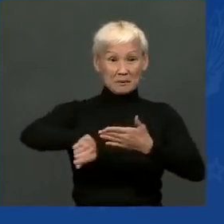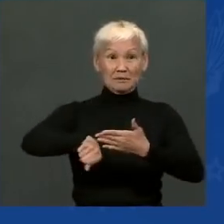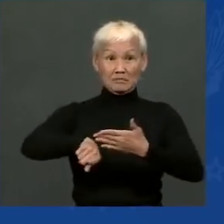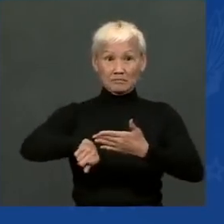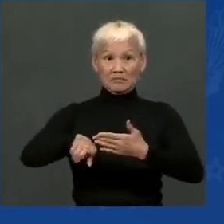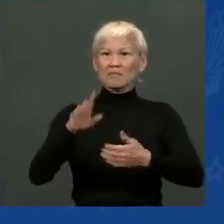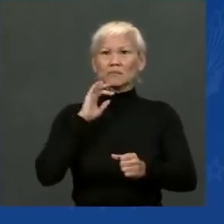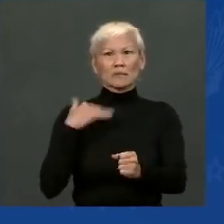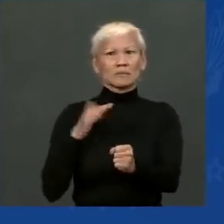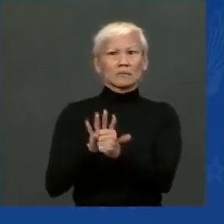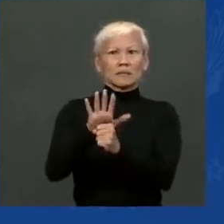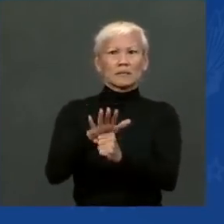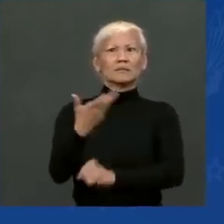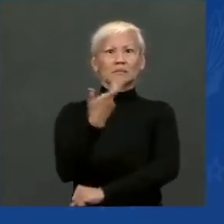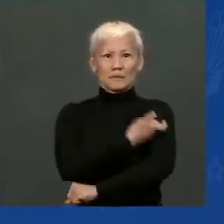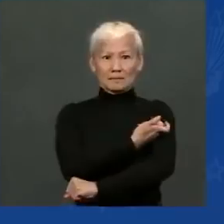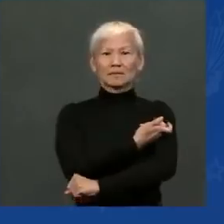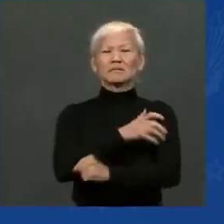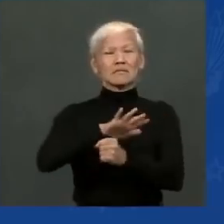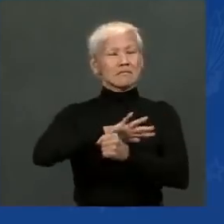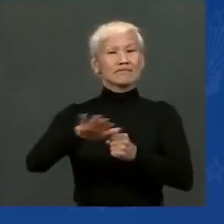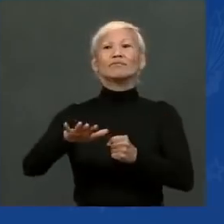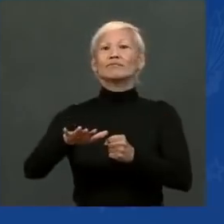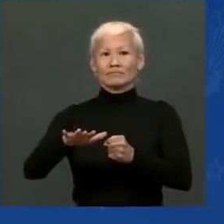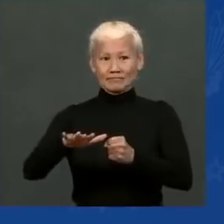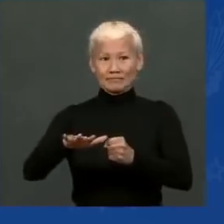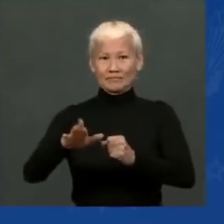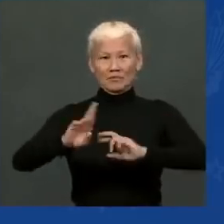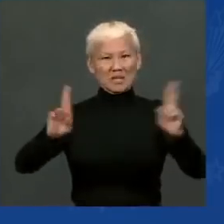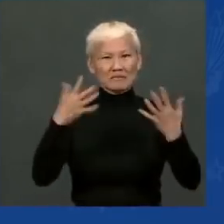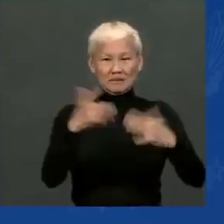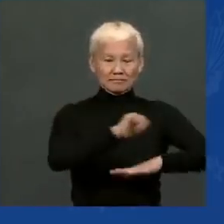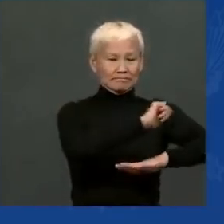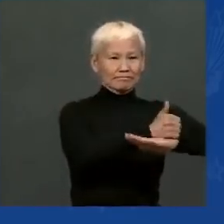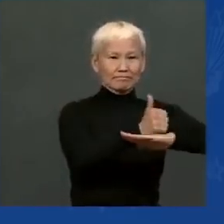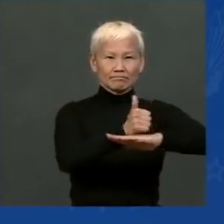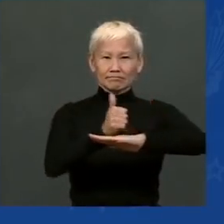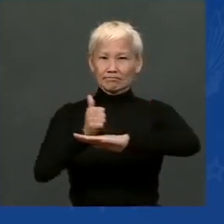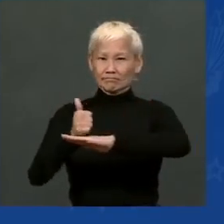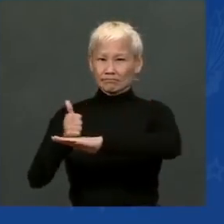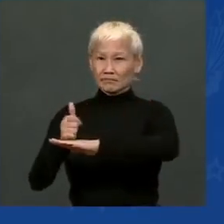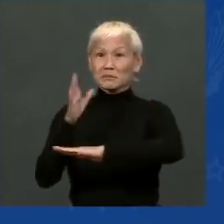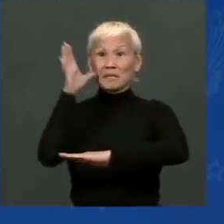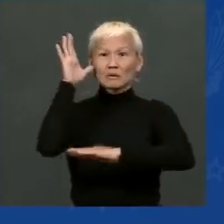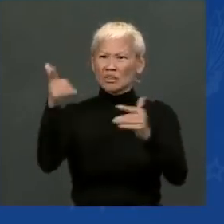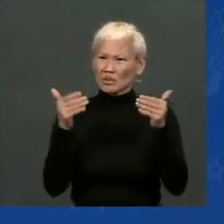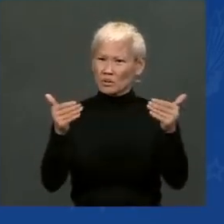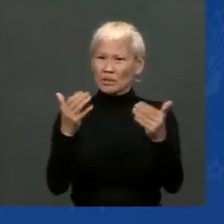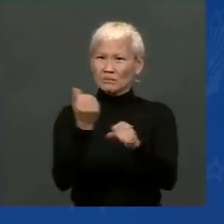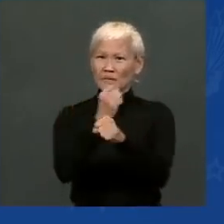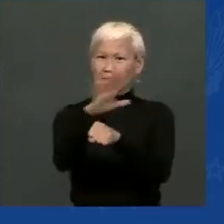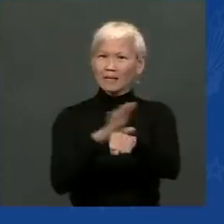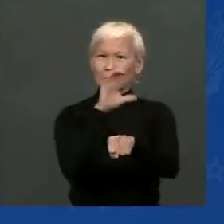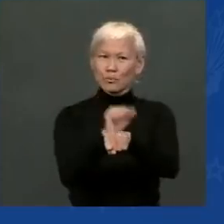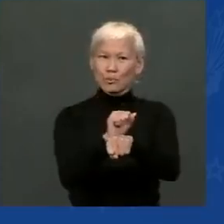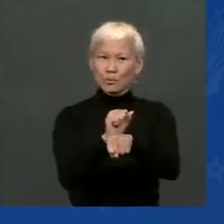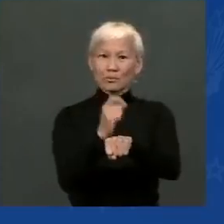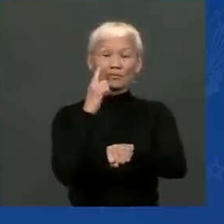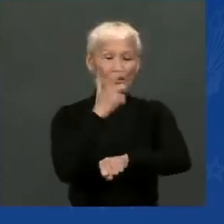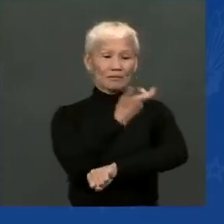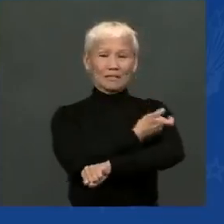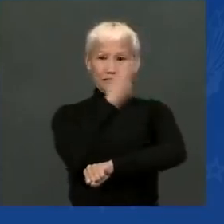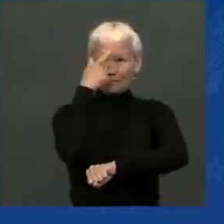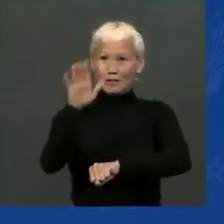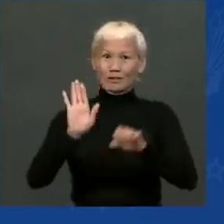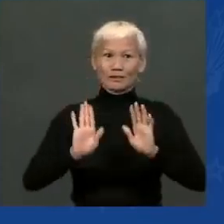enough places, and parents will be able to schedule appointments to get their kids their first shot. And we've already secured enough